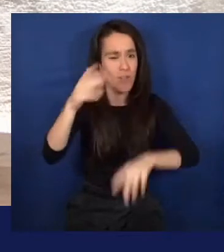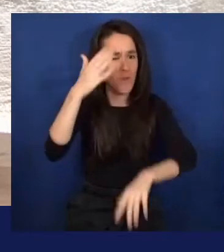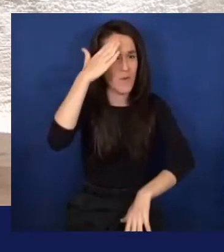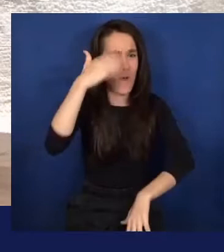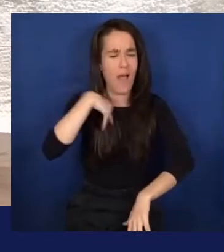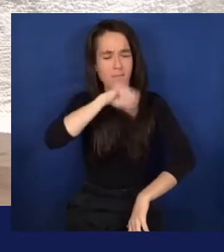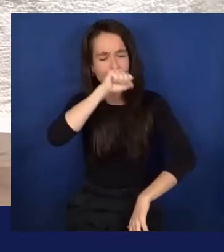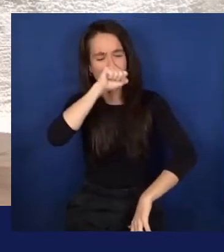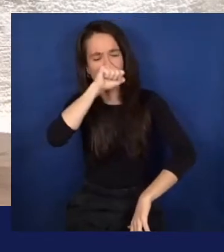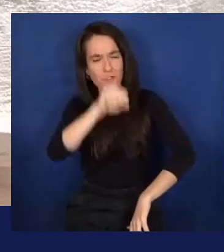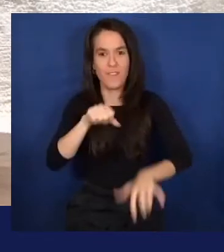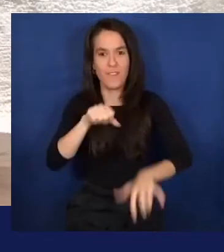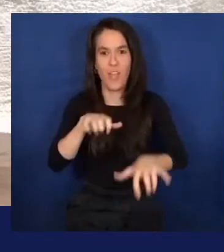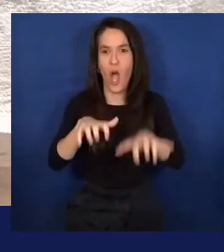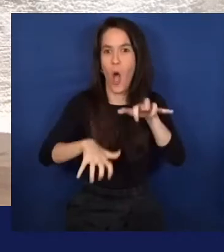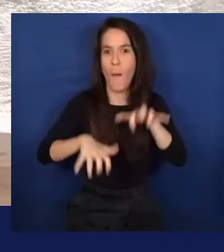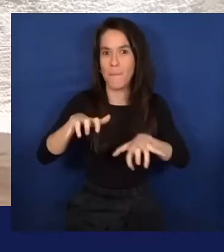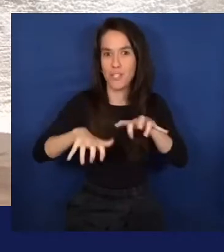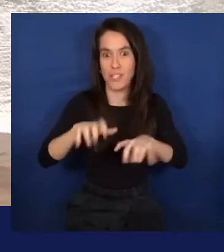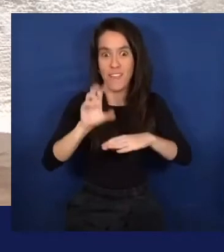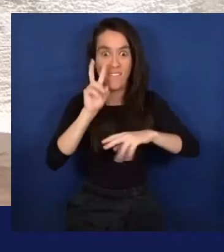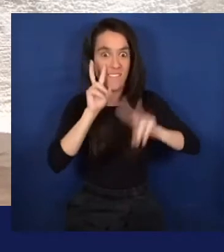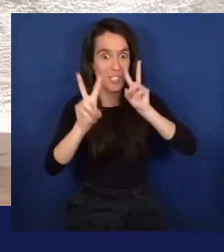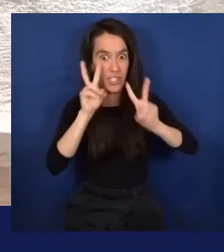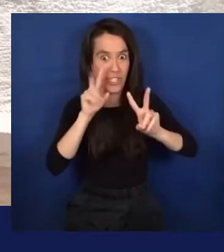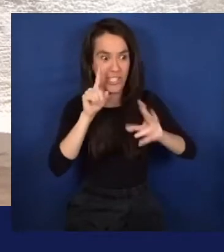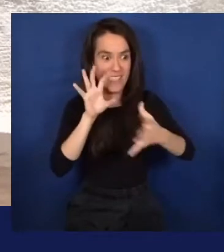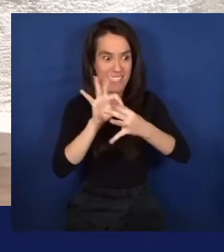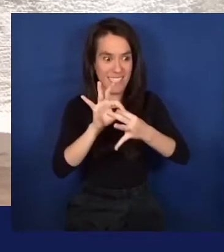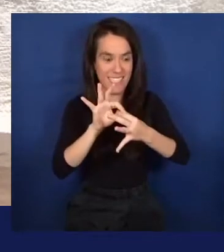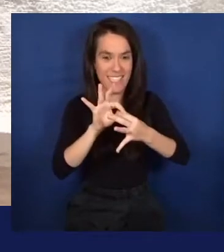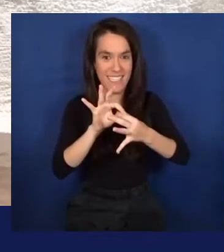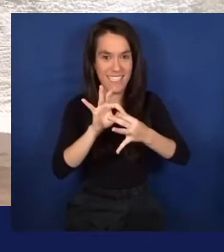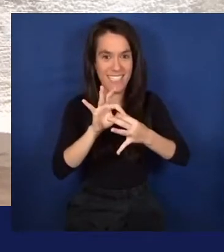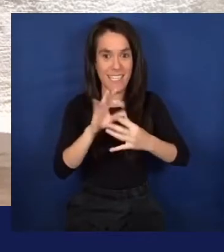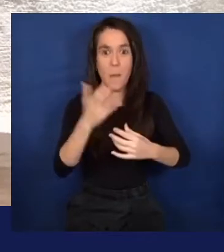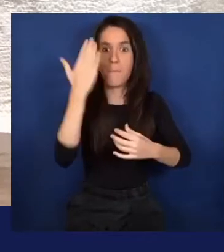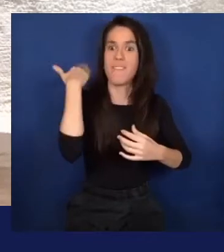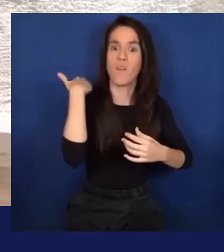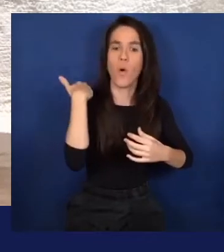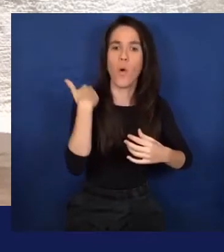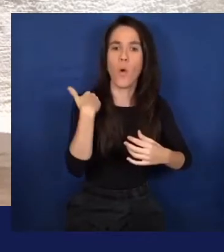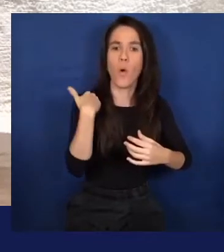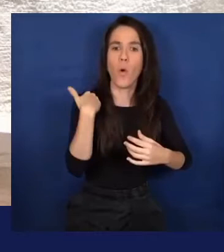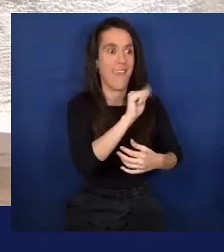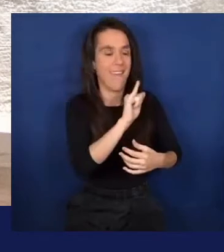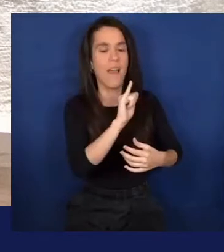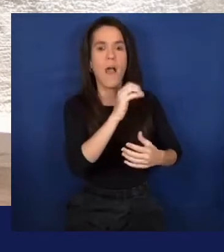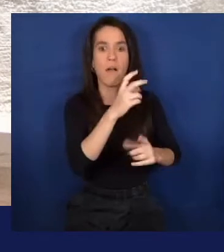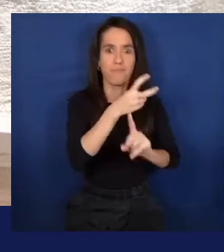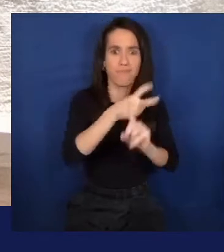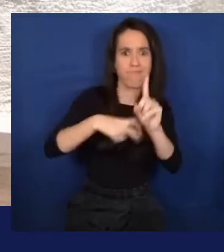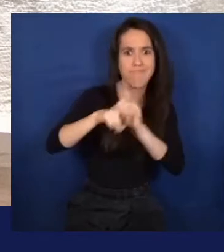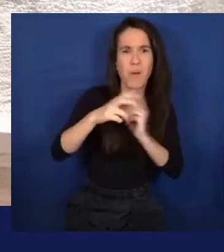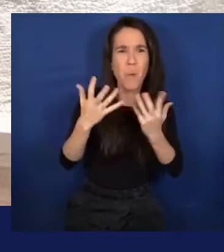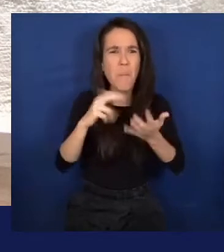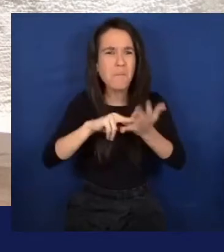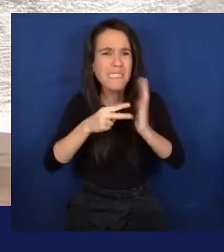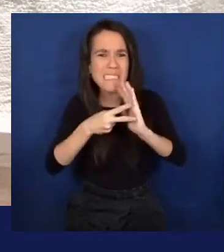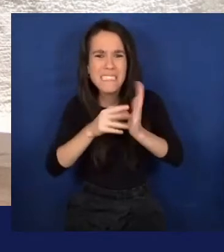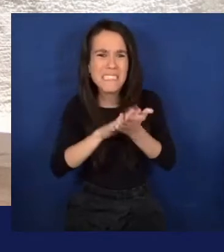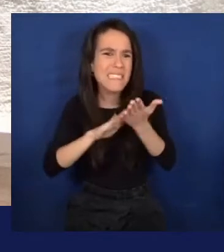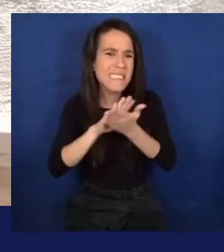computer vision. I started with NLP and then moved on to computer vision. So for those that don't know what computer vision is,